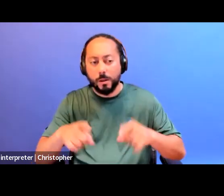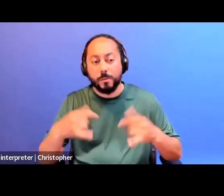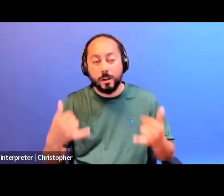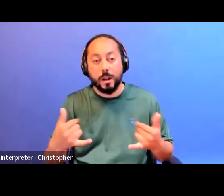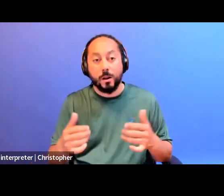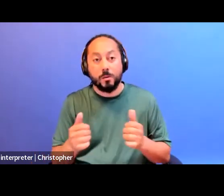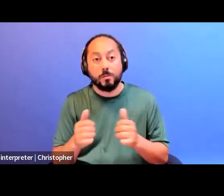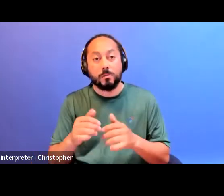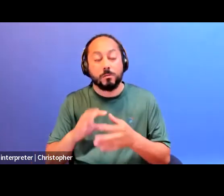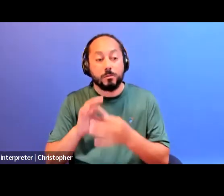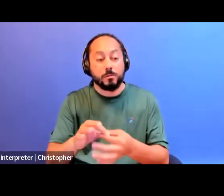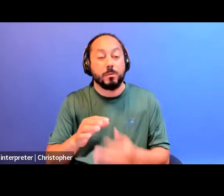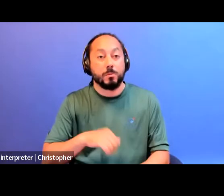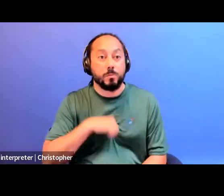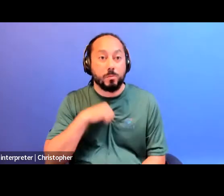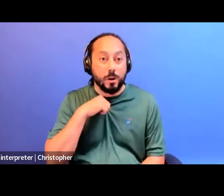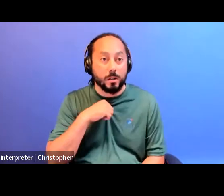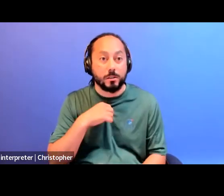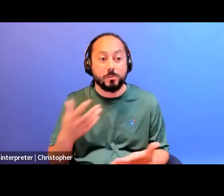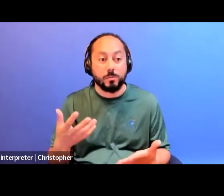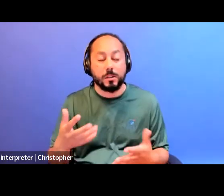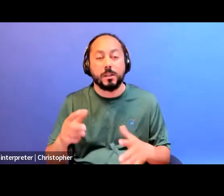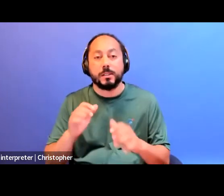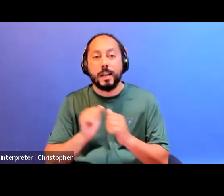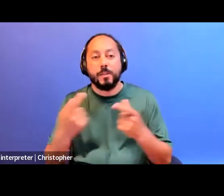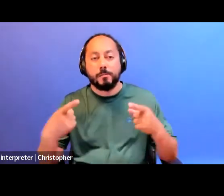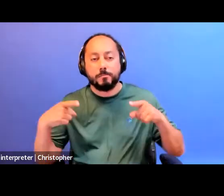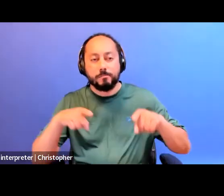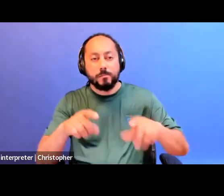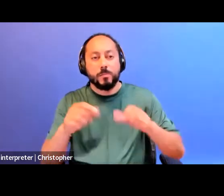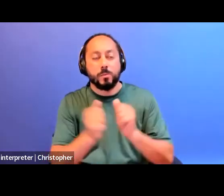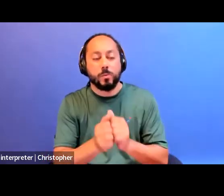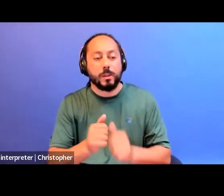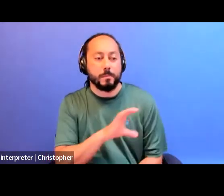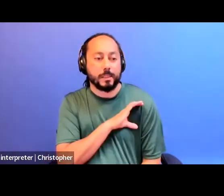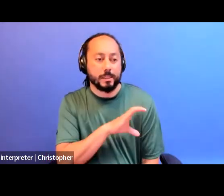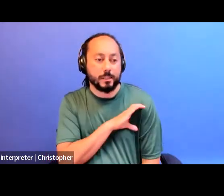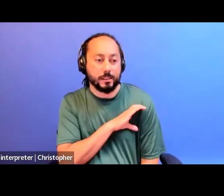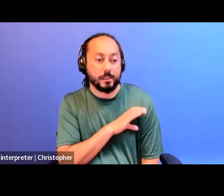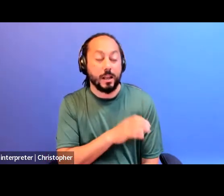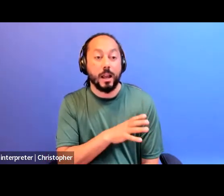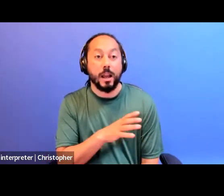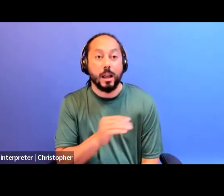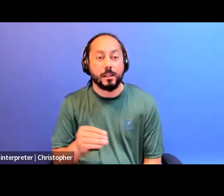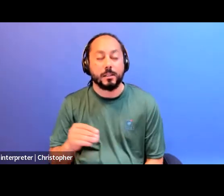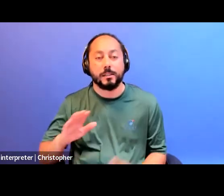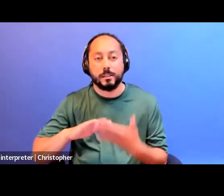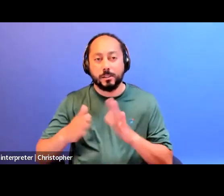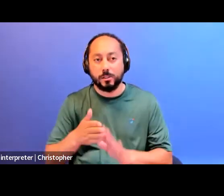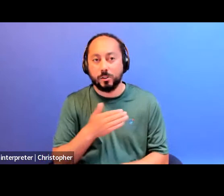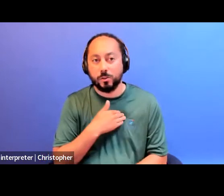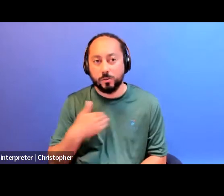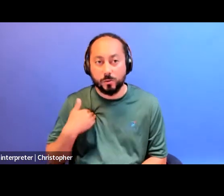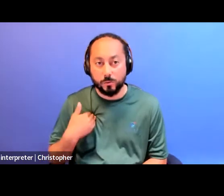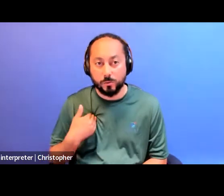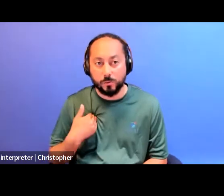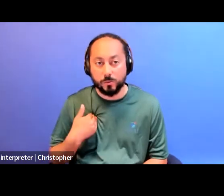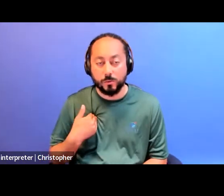Pride is the alignment with police and the city of Toronto, both of whom are,